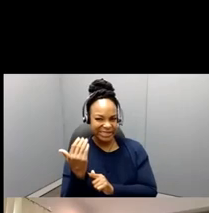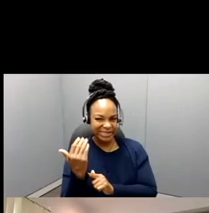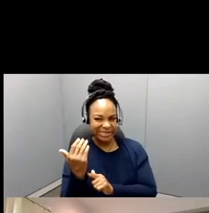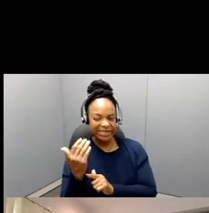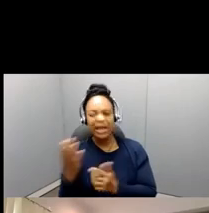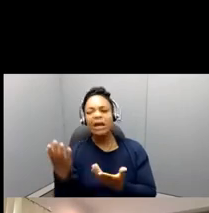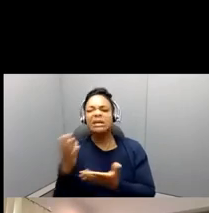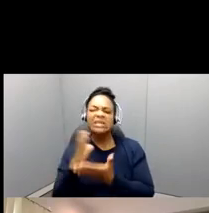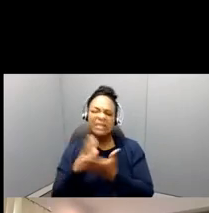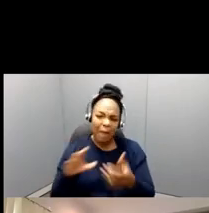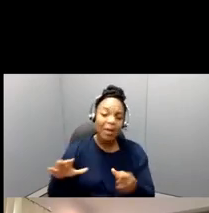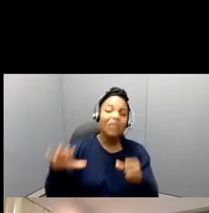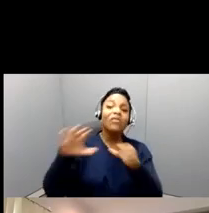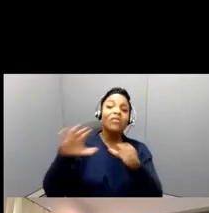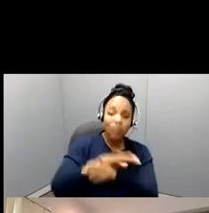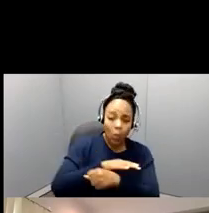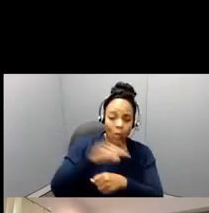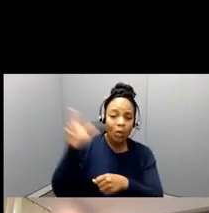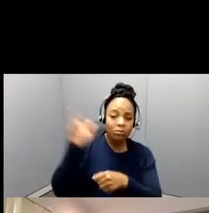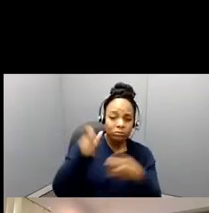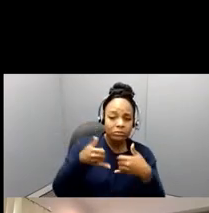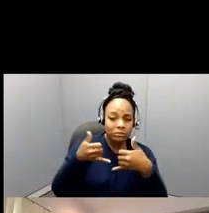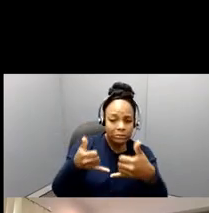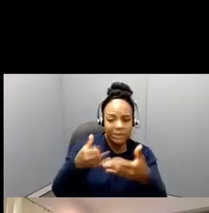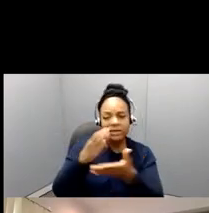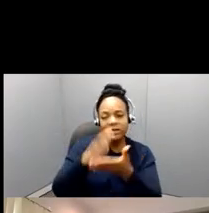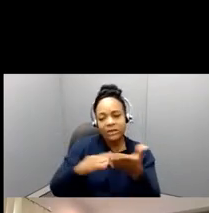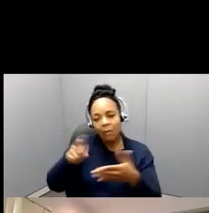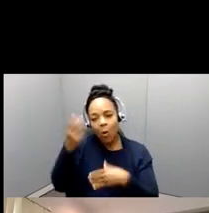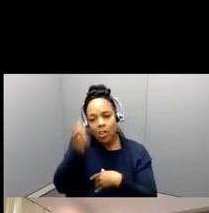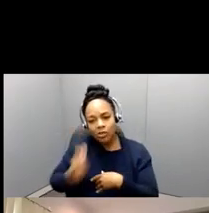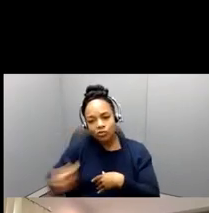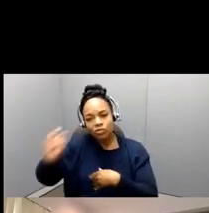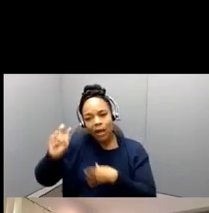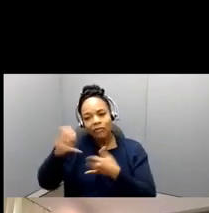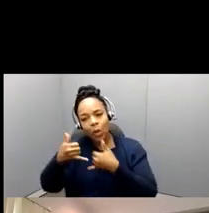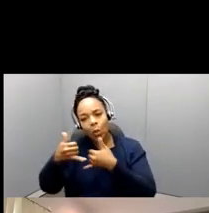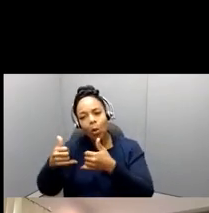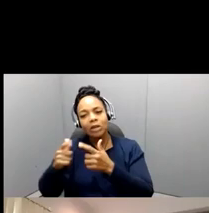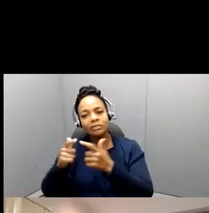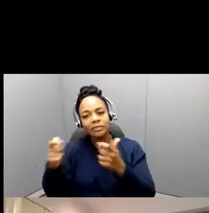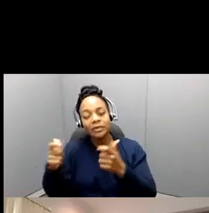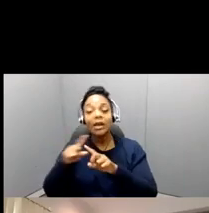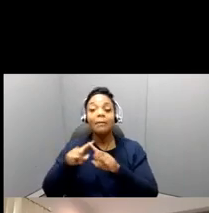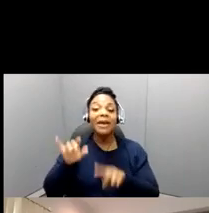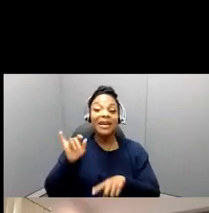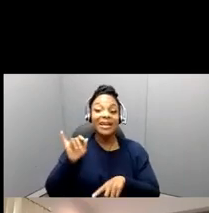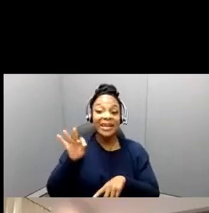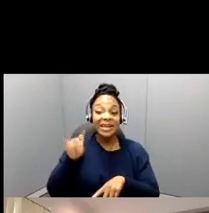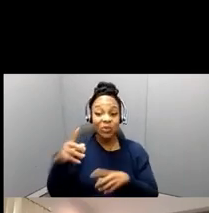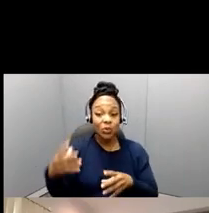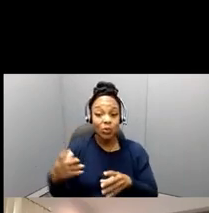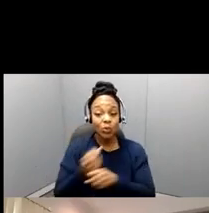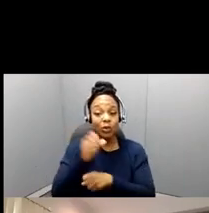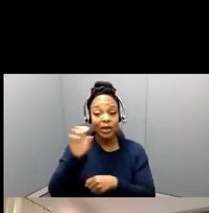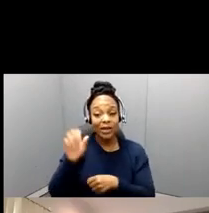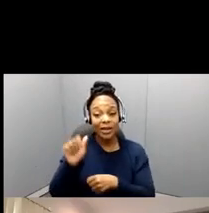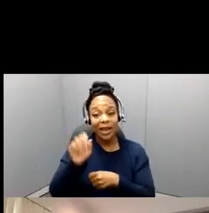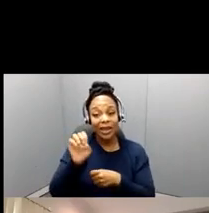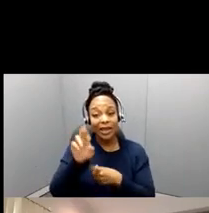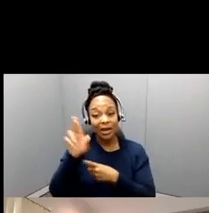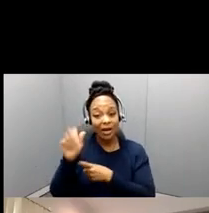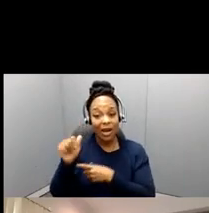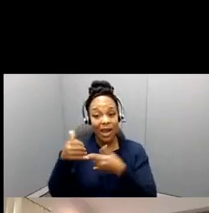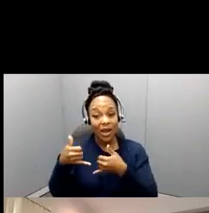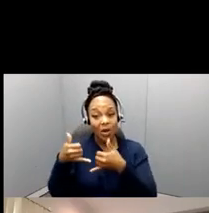something of that nature, is that we only, you know, you only, if you get an AERA award, that you would then, you're not able to accept